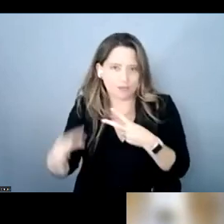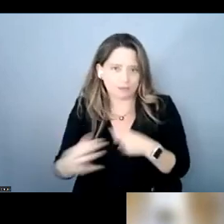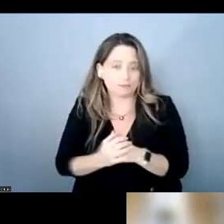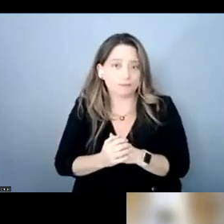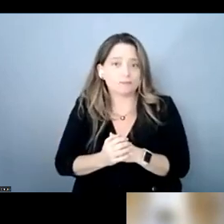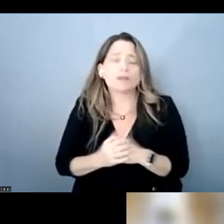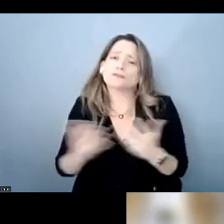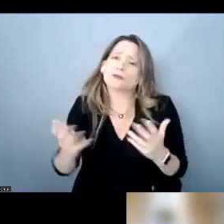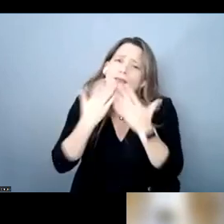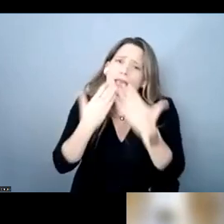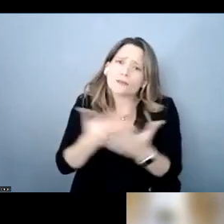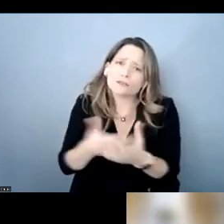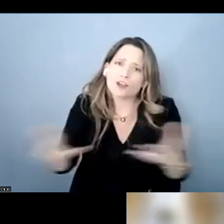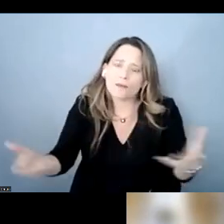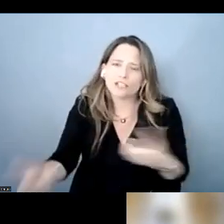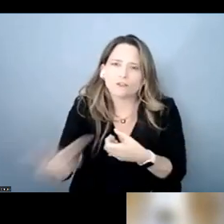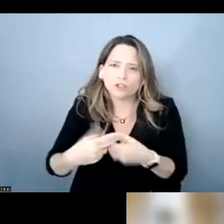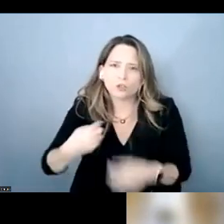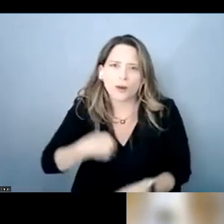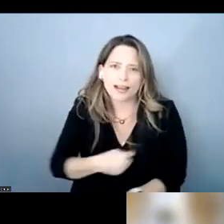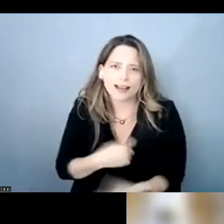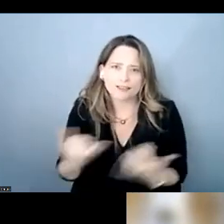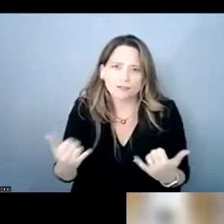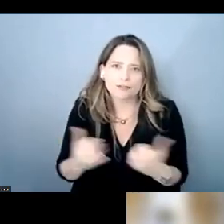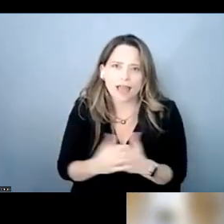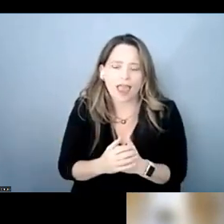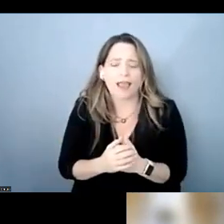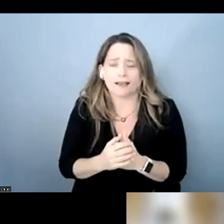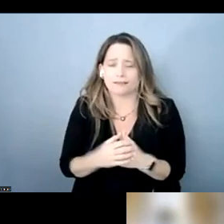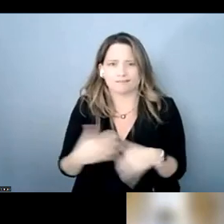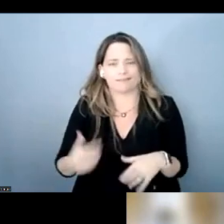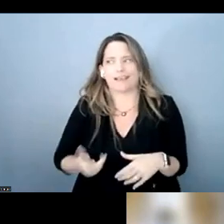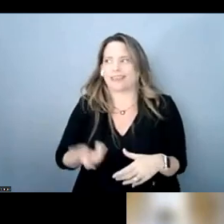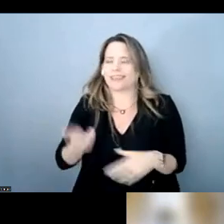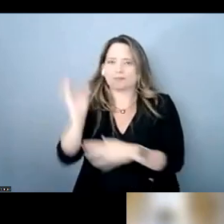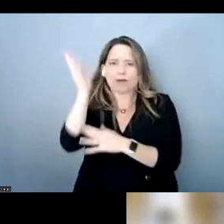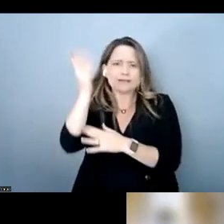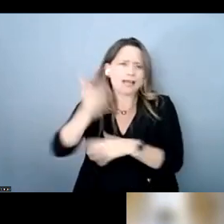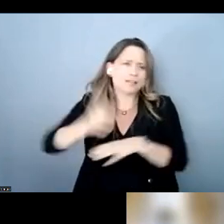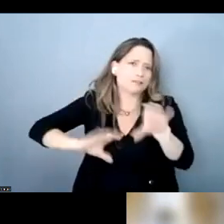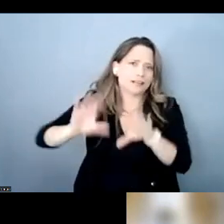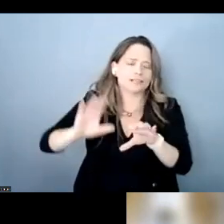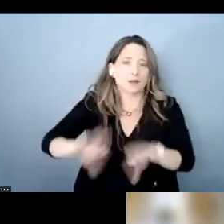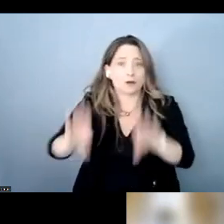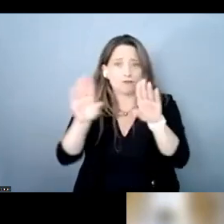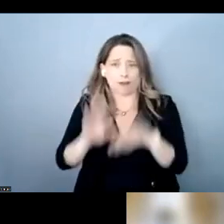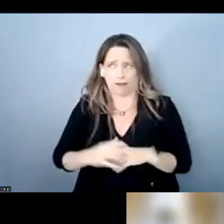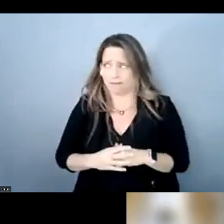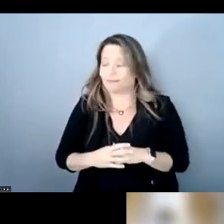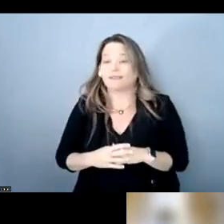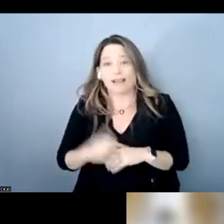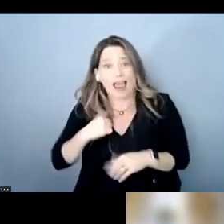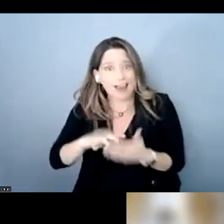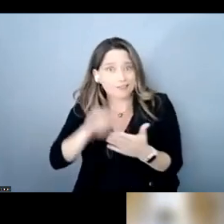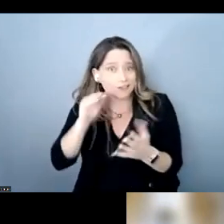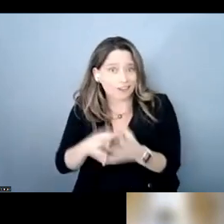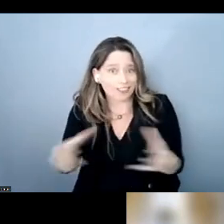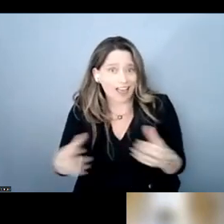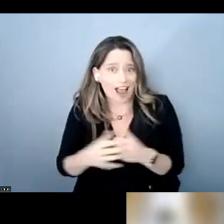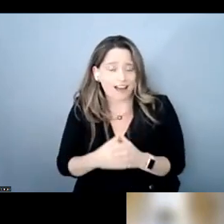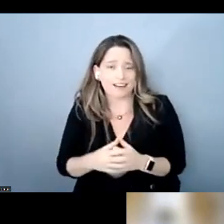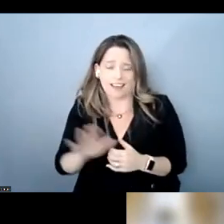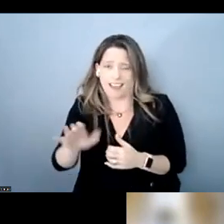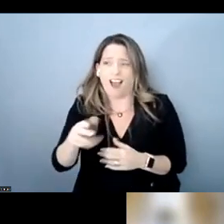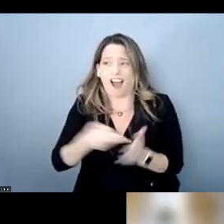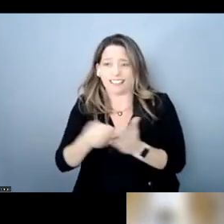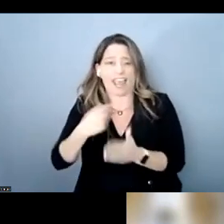for joining us today it has been a super great conversation i have learned a lot and i'm even going to have to go back and watch